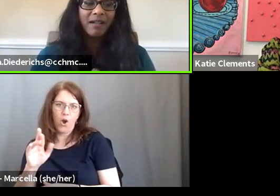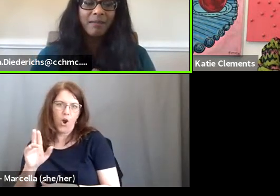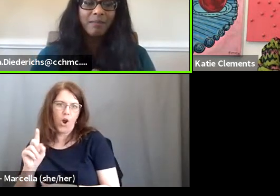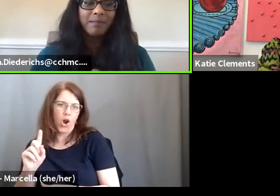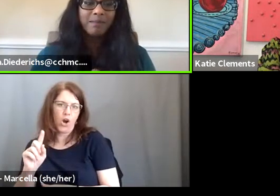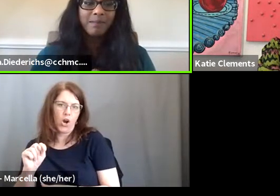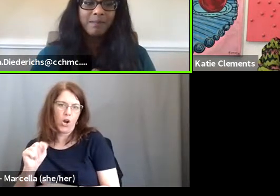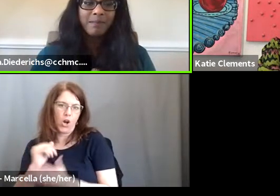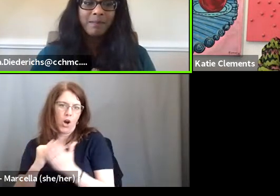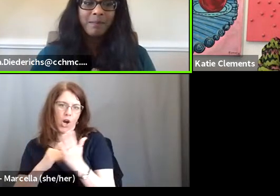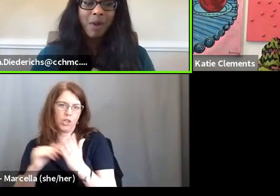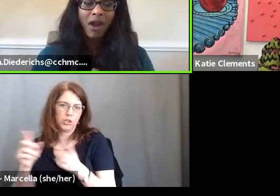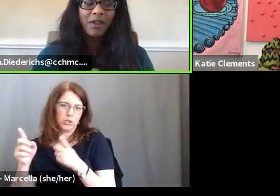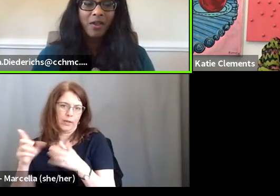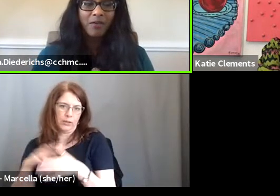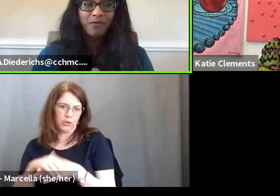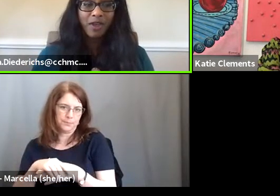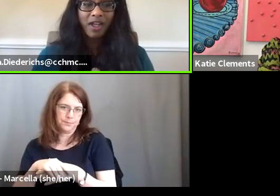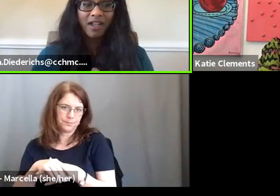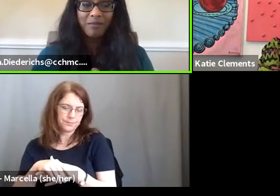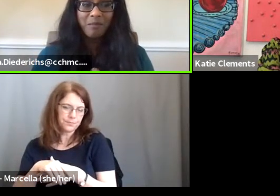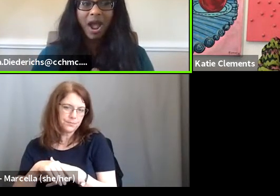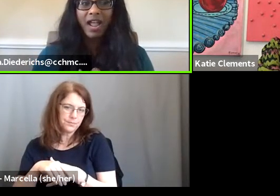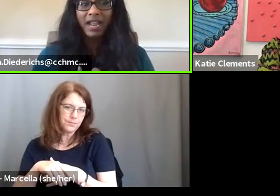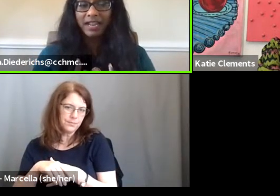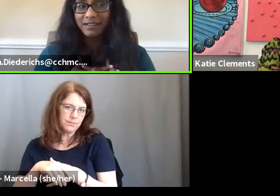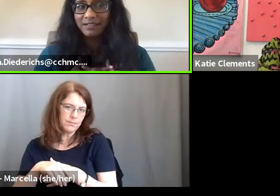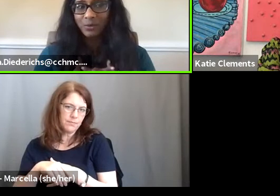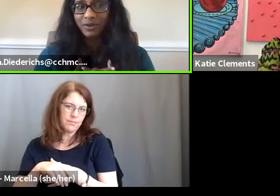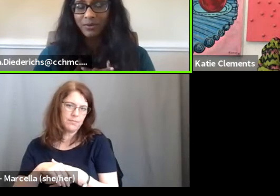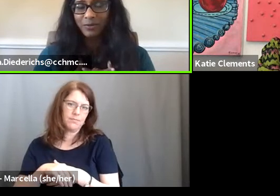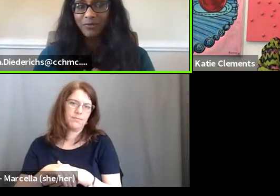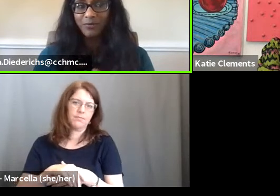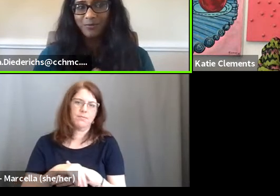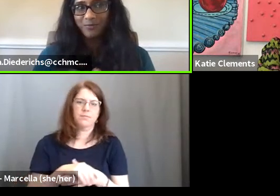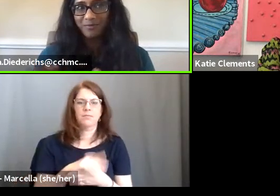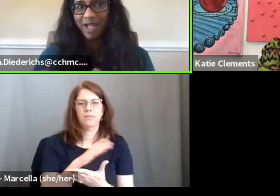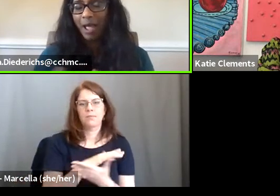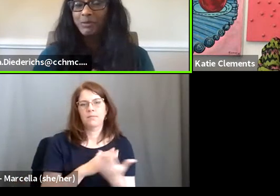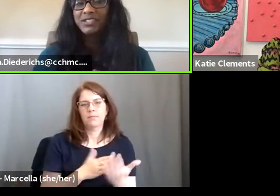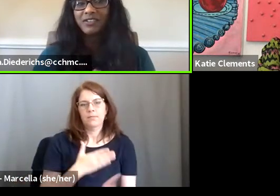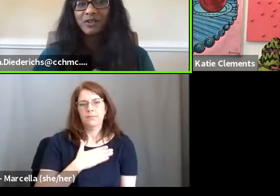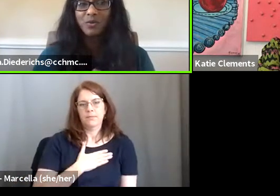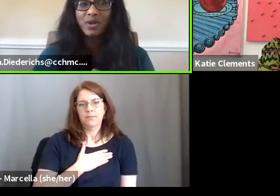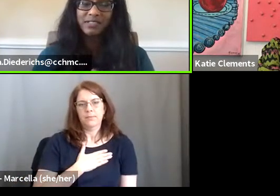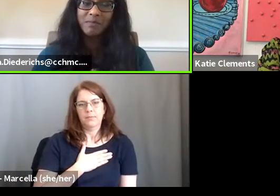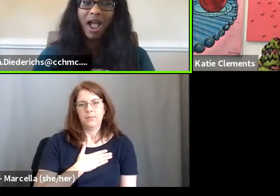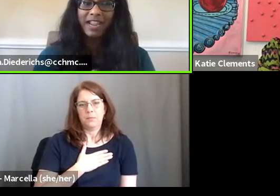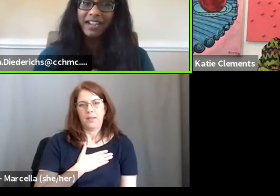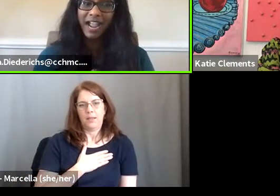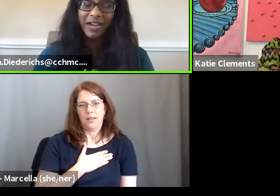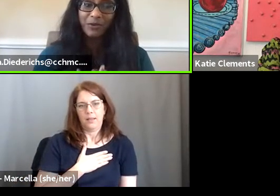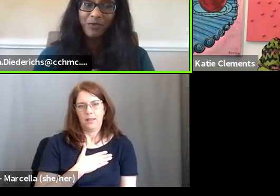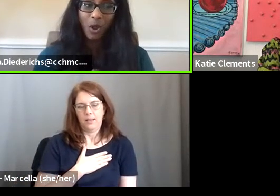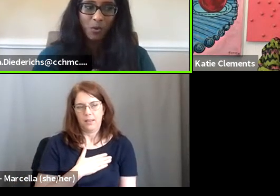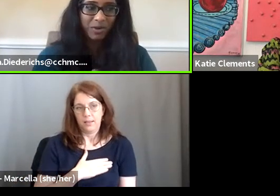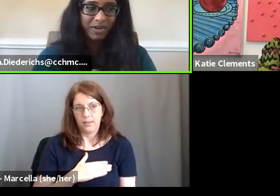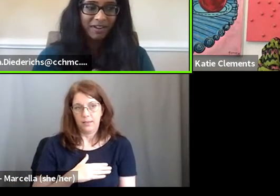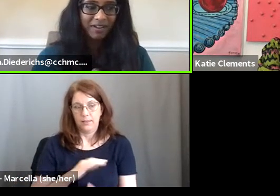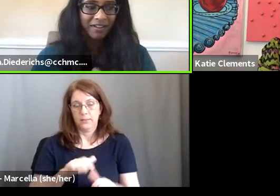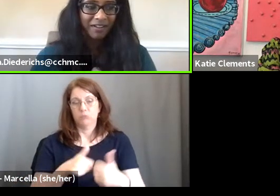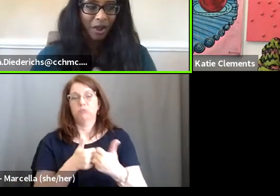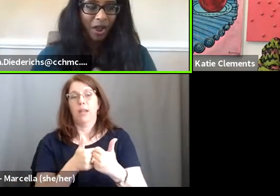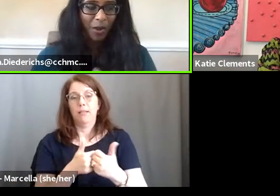like, um, part of, uh, my sort of obstacle was my kind of